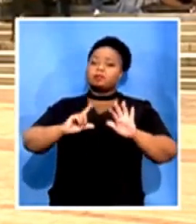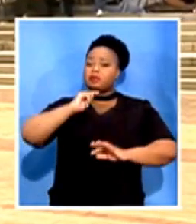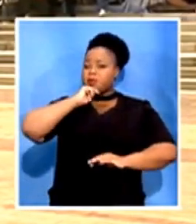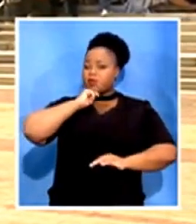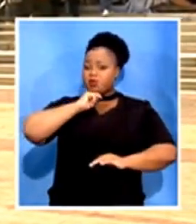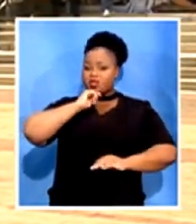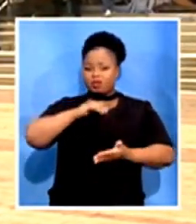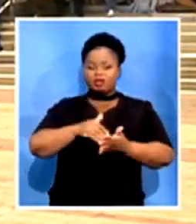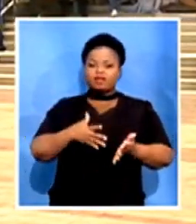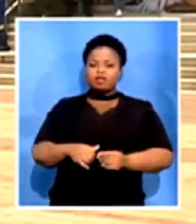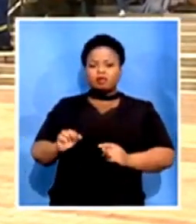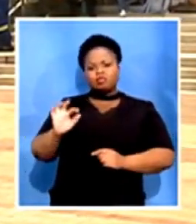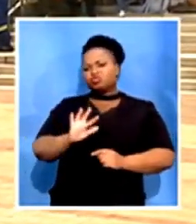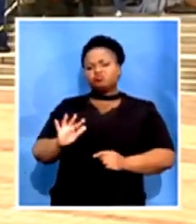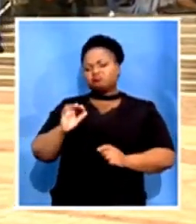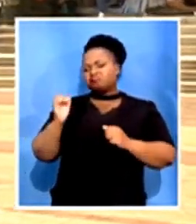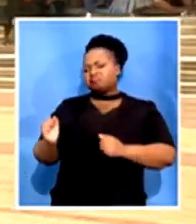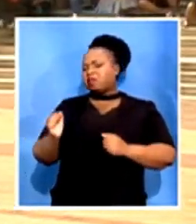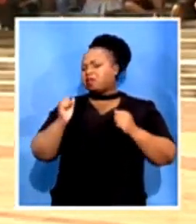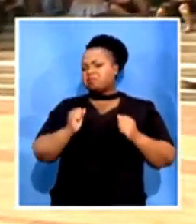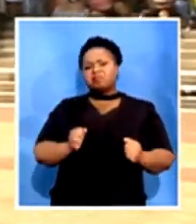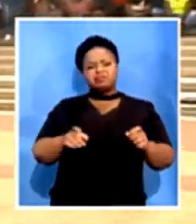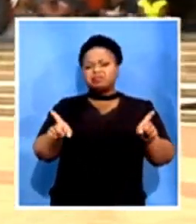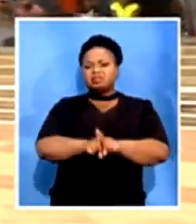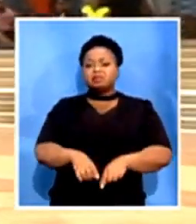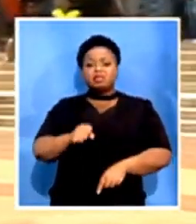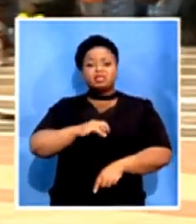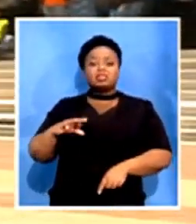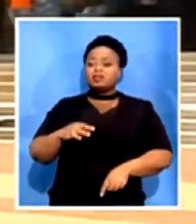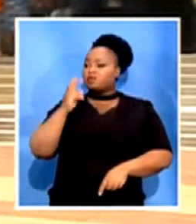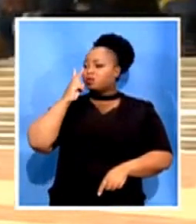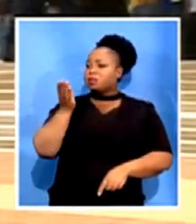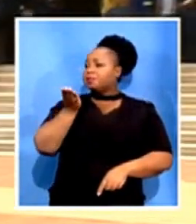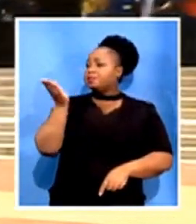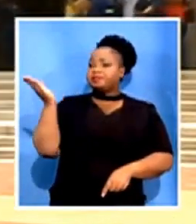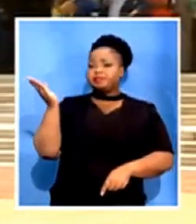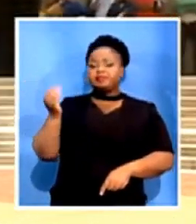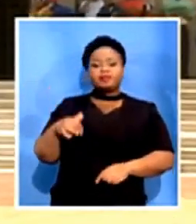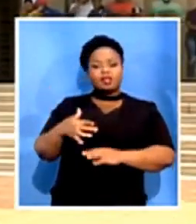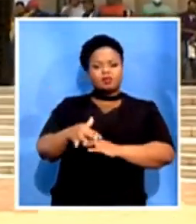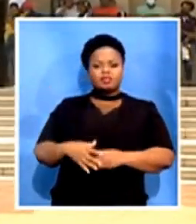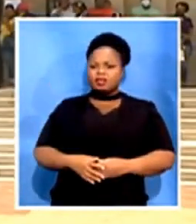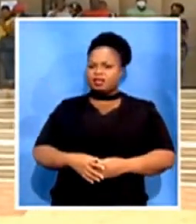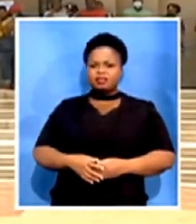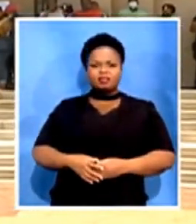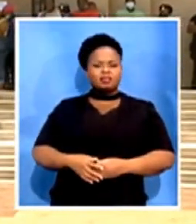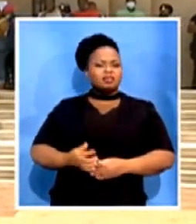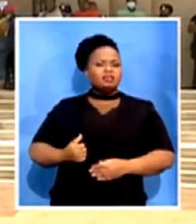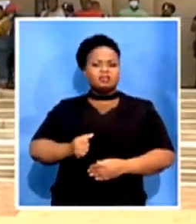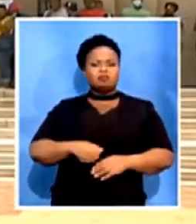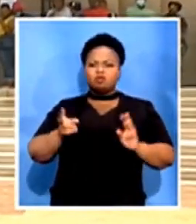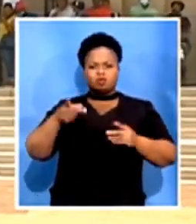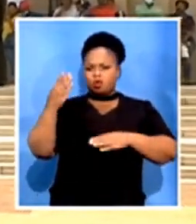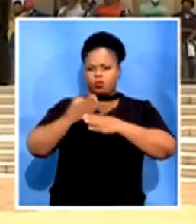changed for these employees that you see right here behind me. It has not been a normal working day for them as they've been outside